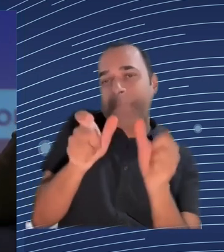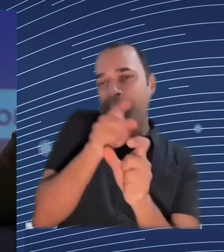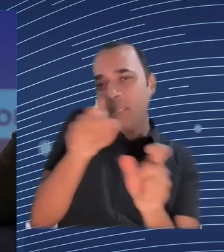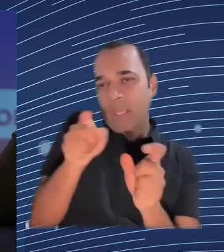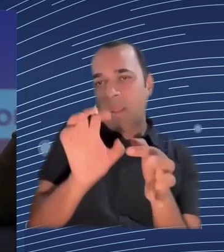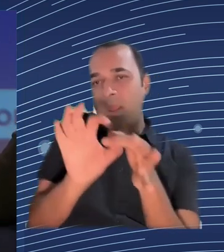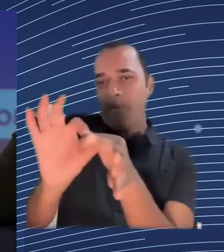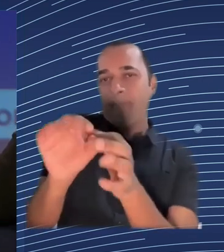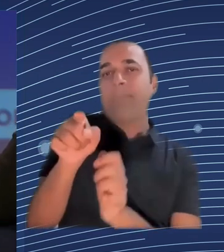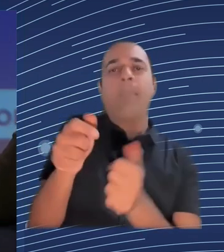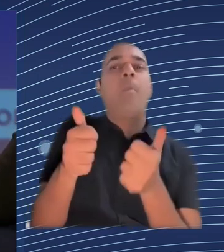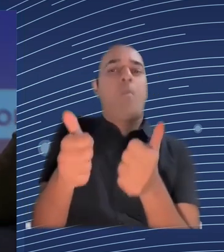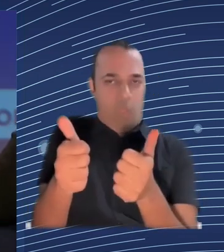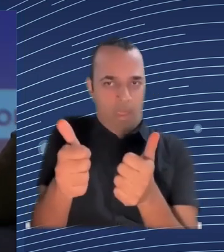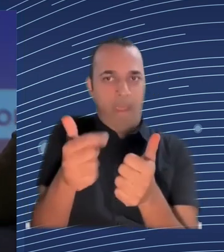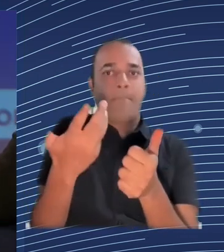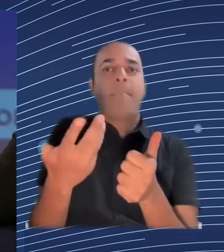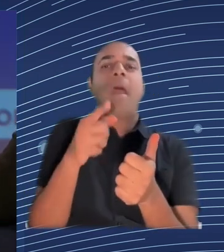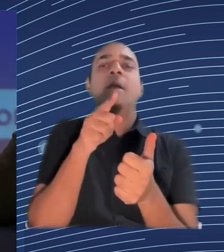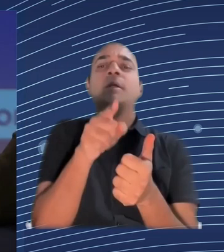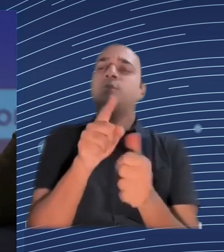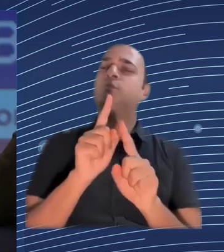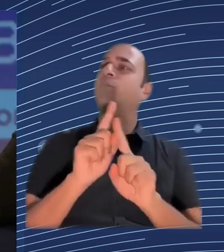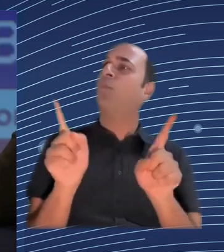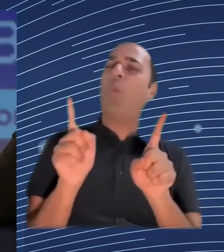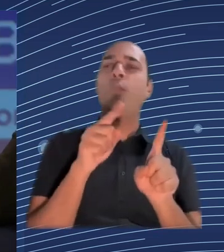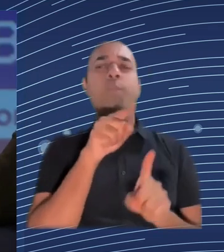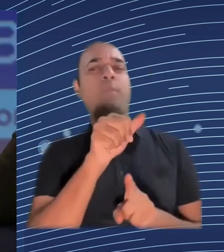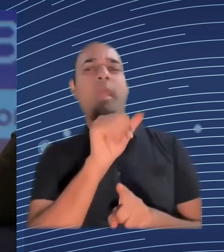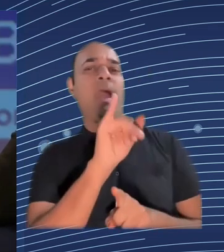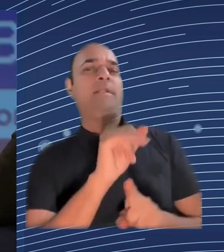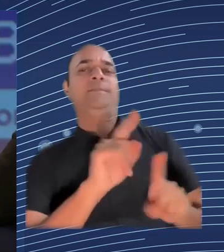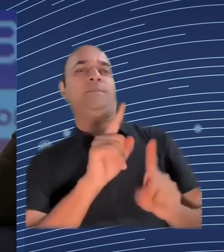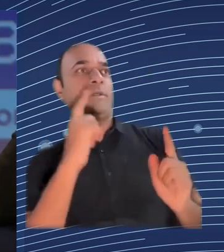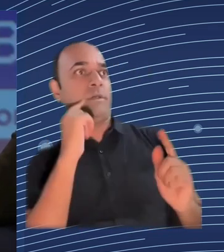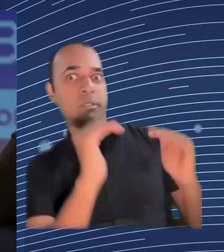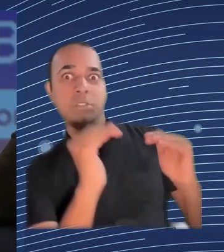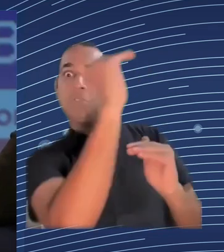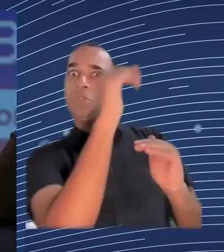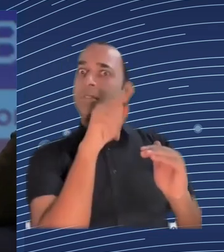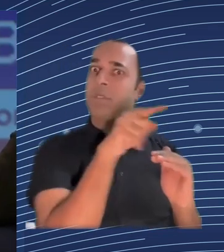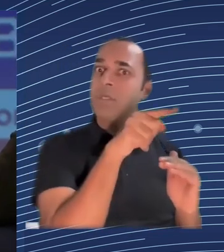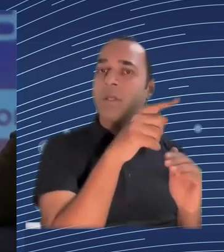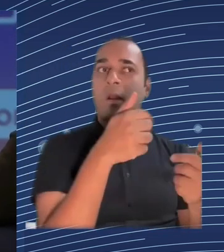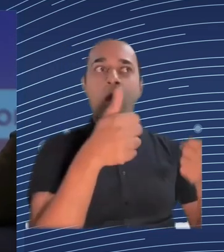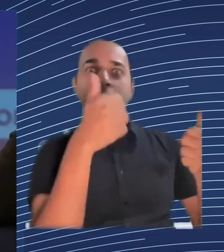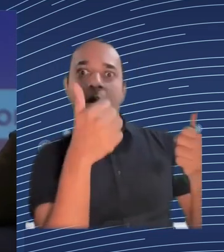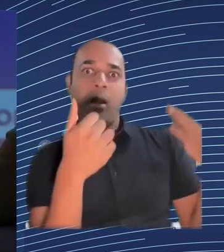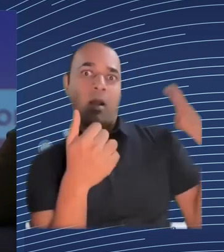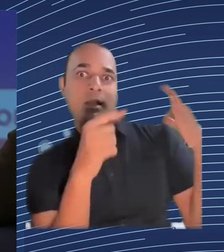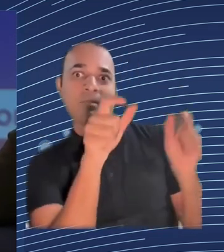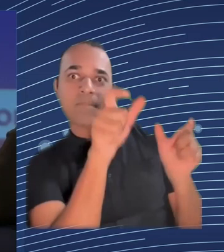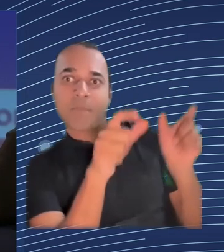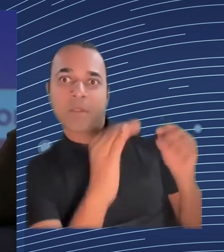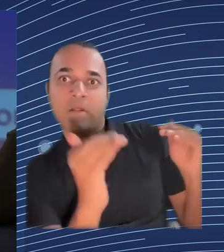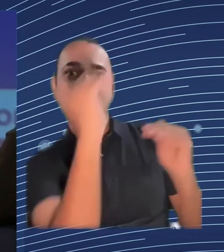what they usually see is a pop-up that says this is what this tool does this is what you should be using it for and you can click on it to get to that